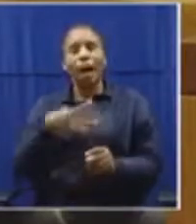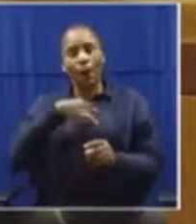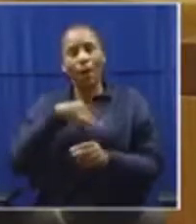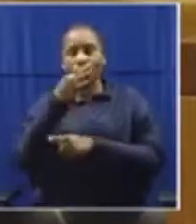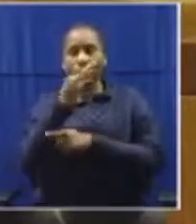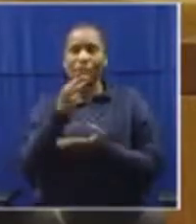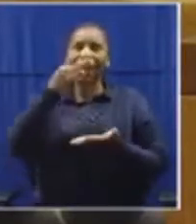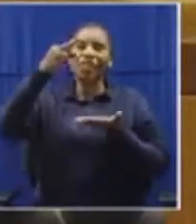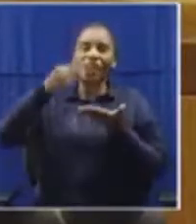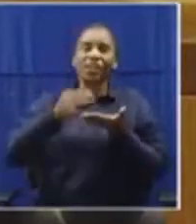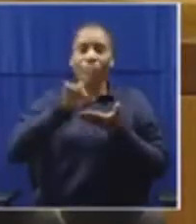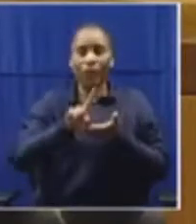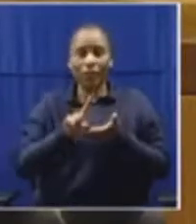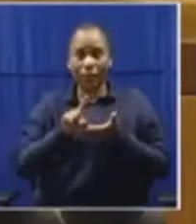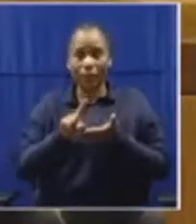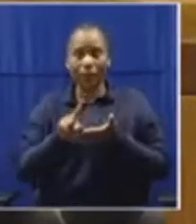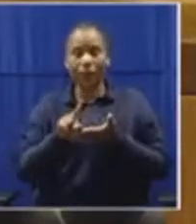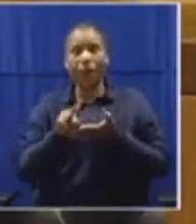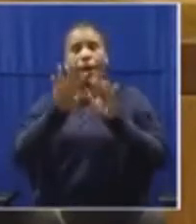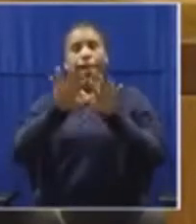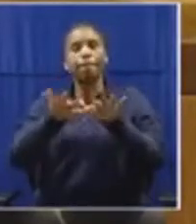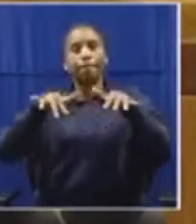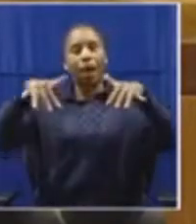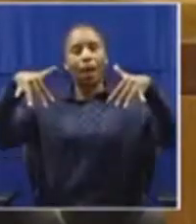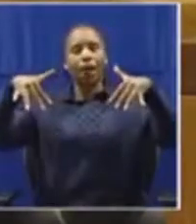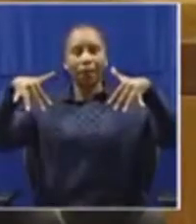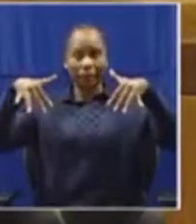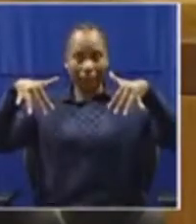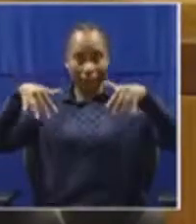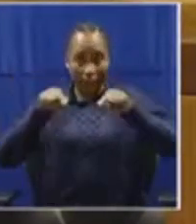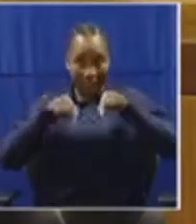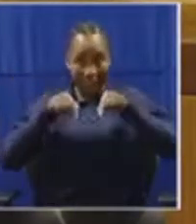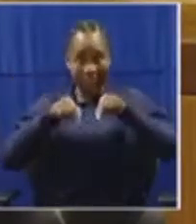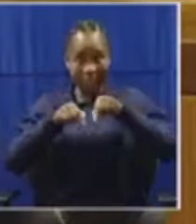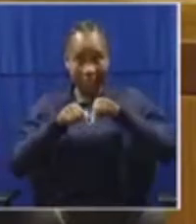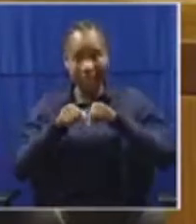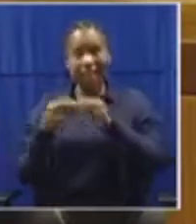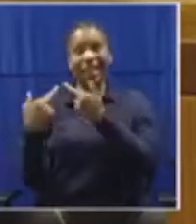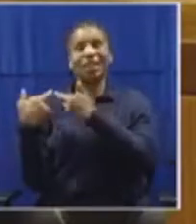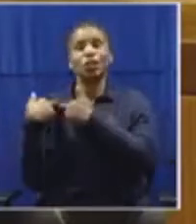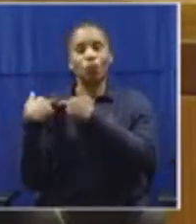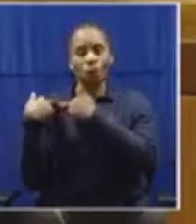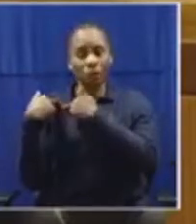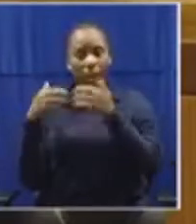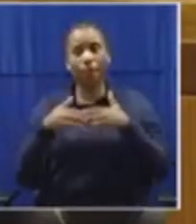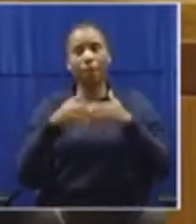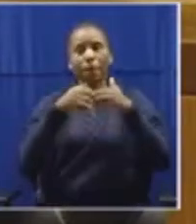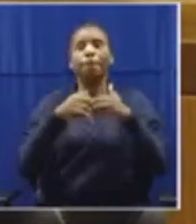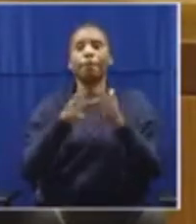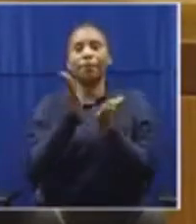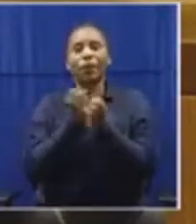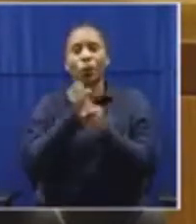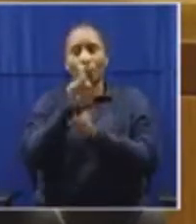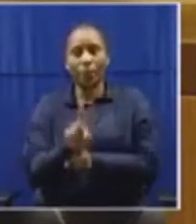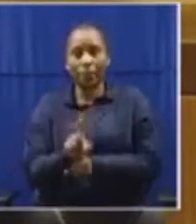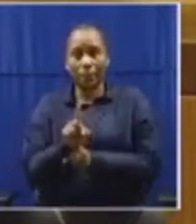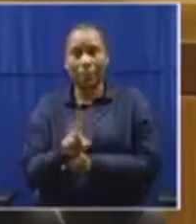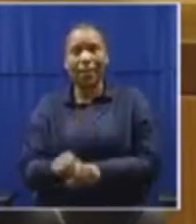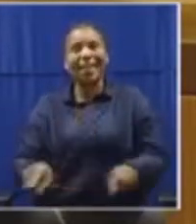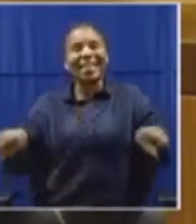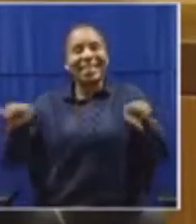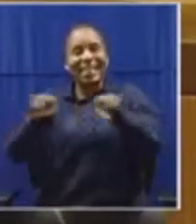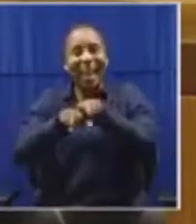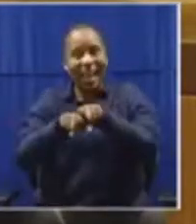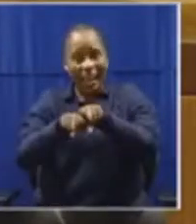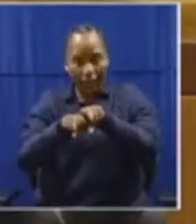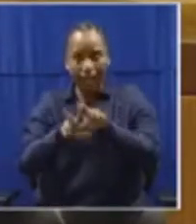suggest that Parliament take, this Parliament take responsibility for ensuring that the same standards